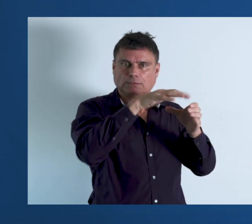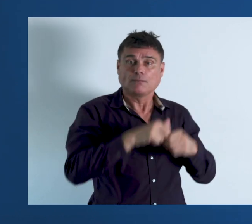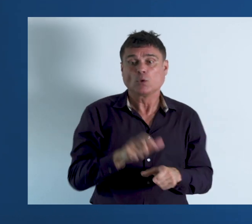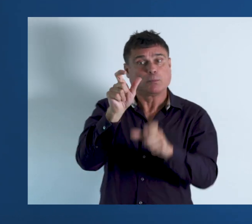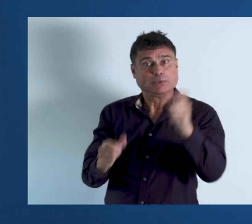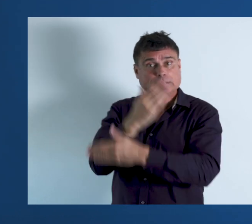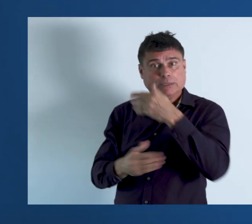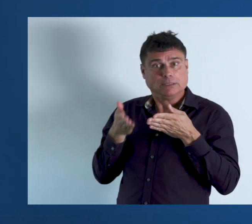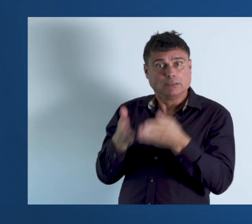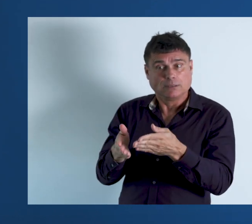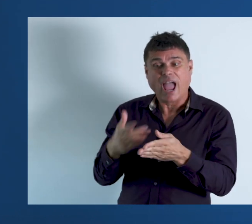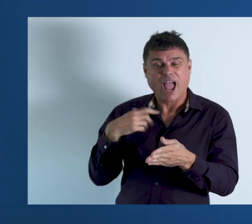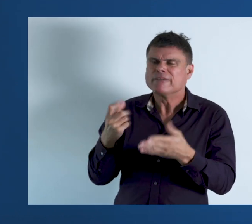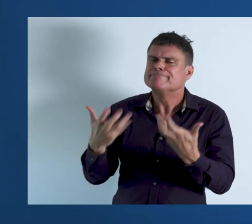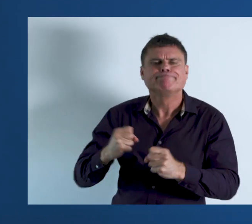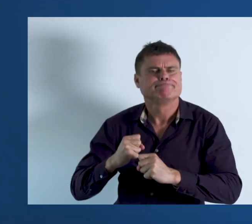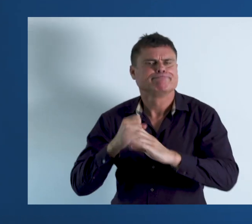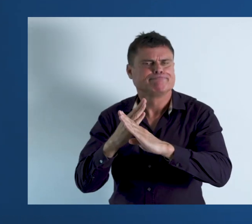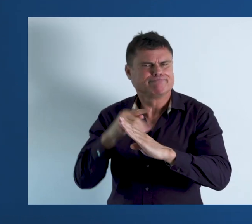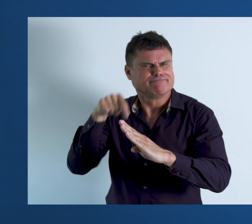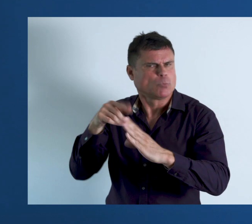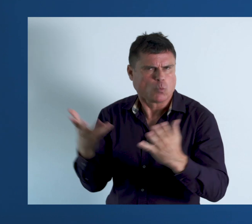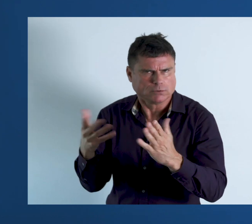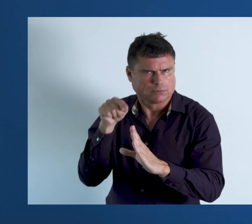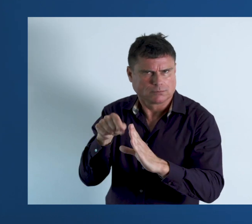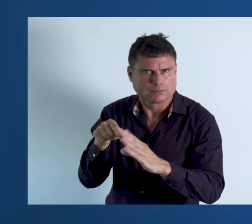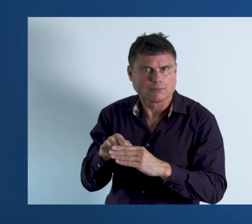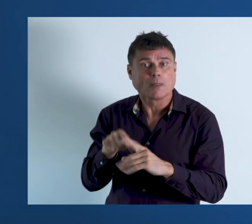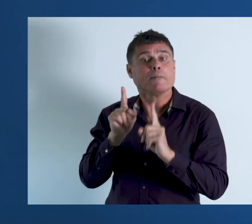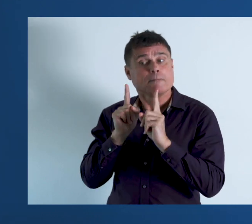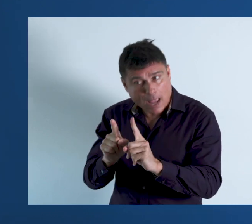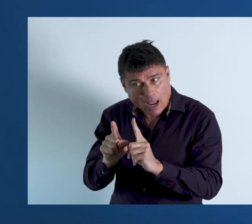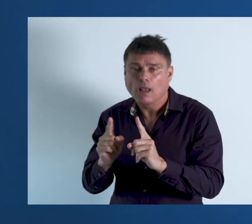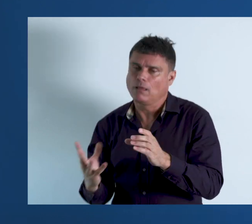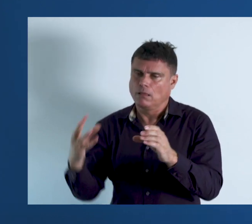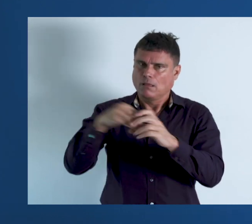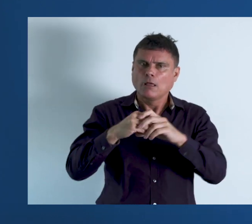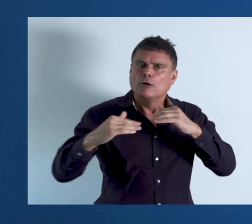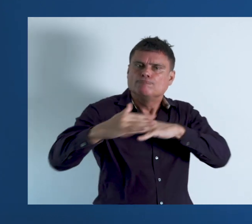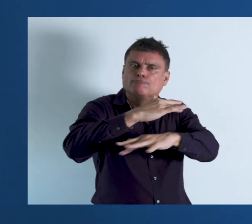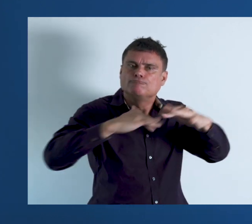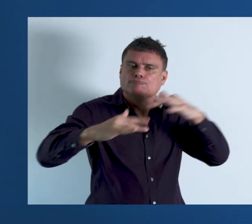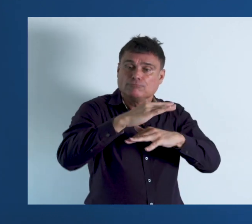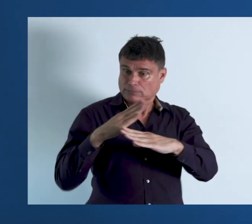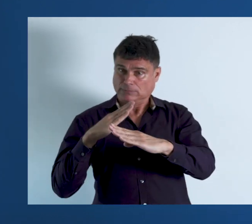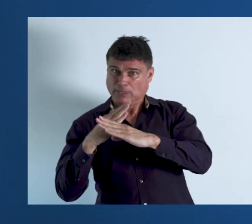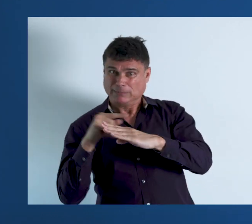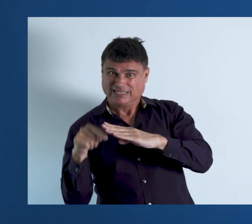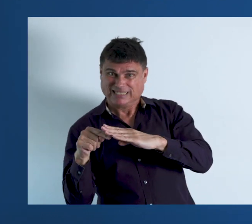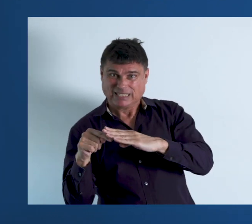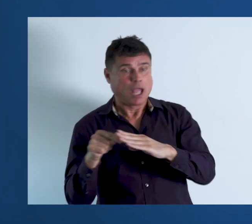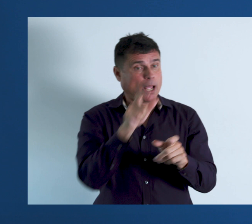Persons with disability are those who have an impairment, but it's only the interaction between the impairment